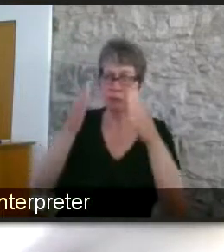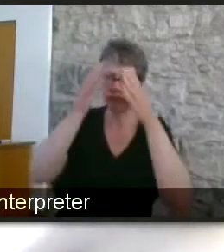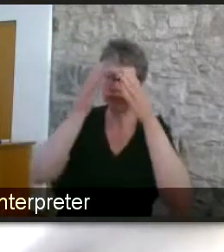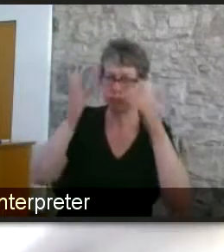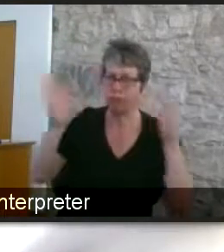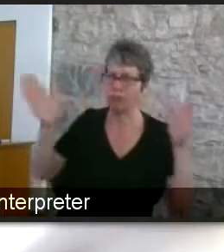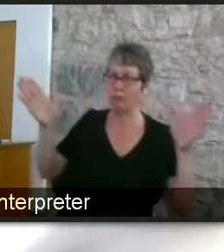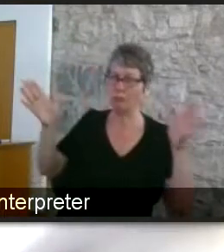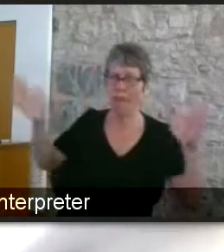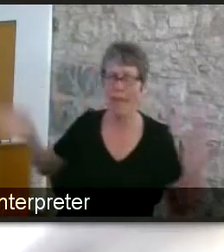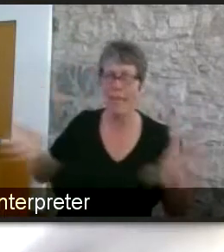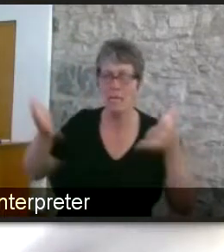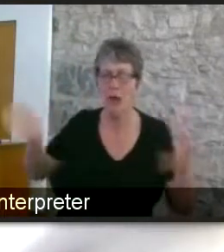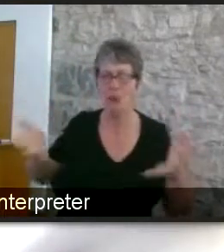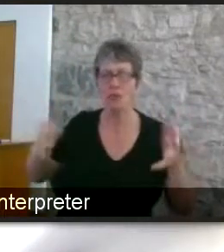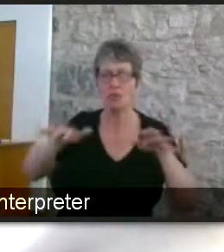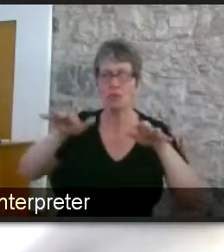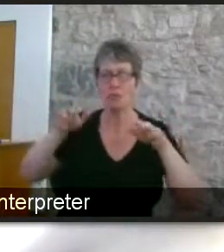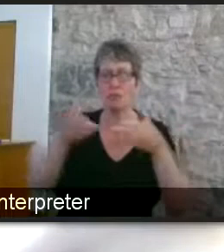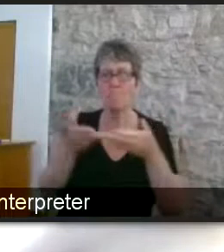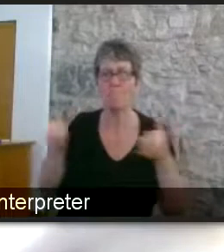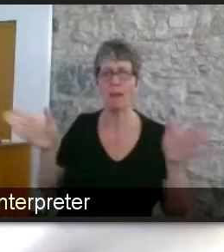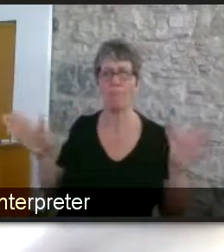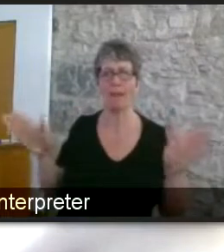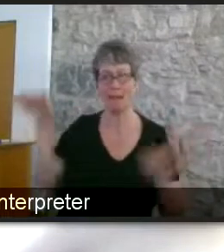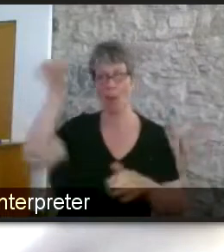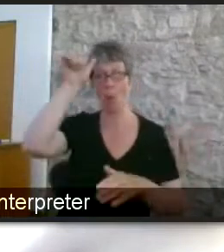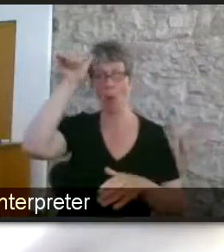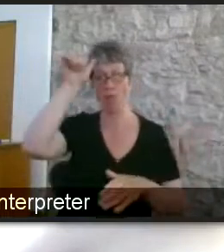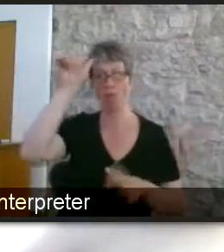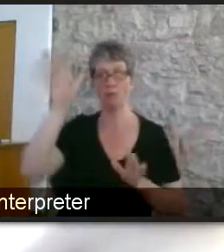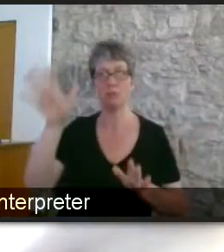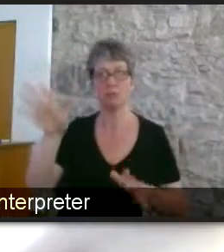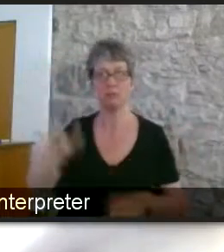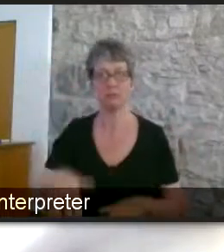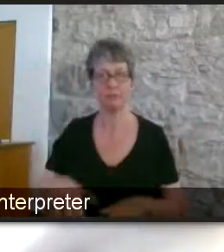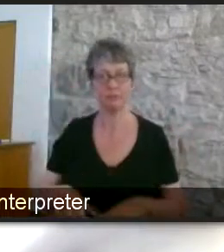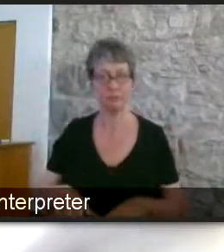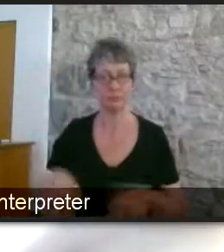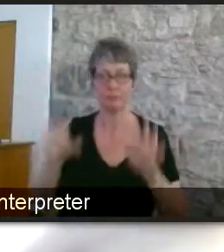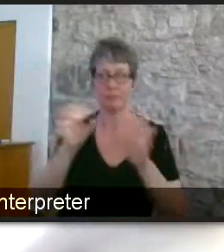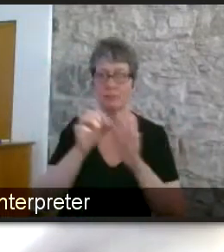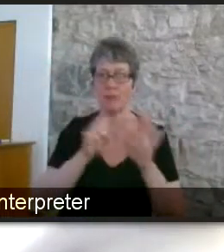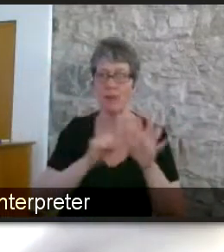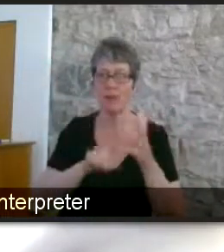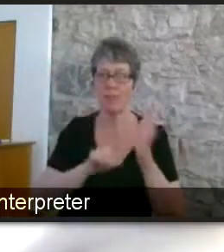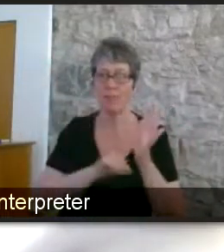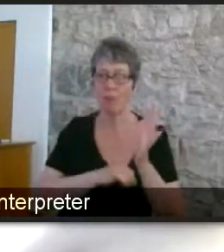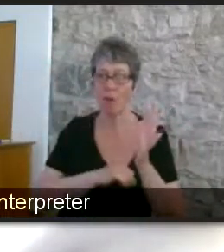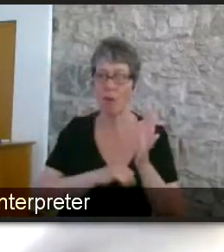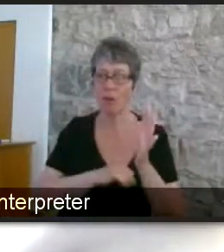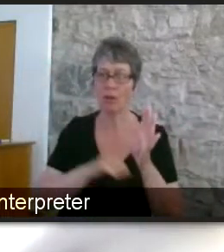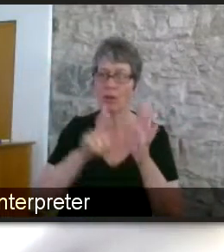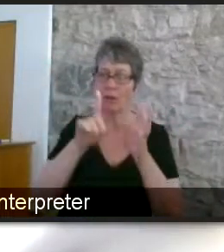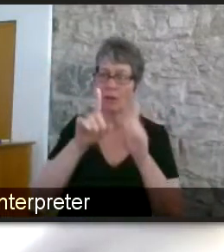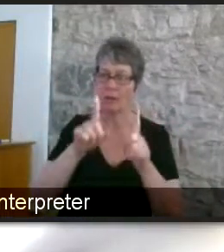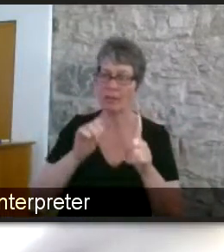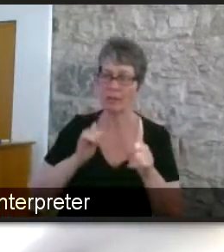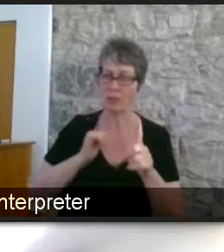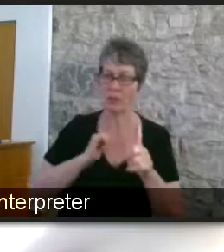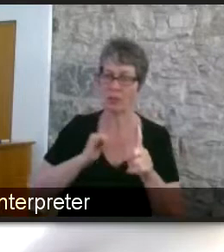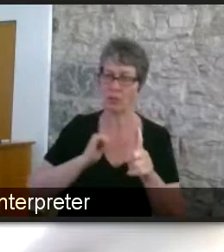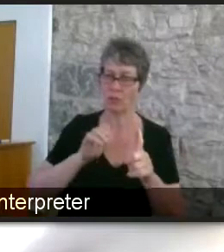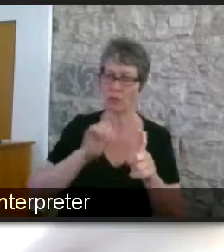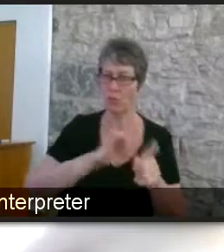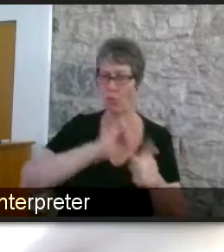public awareness well thank you for that i'm going to bring in naomi and and i'll see if bella and sathbub can well and before i bring in naomi there's a